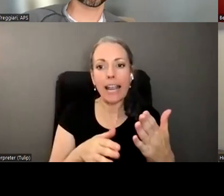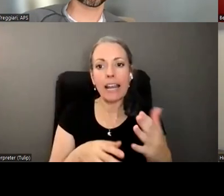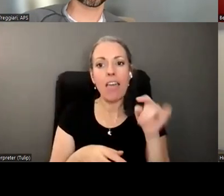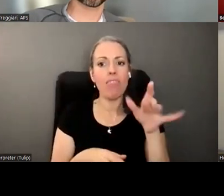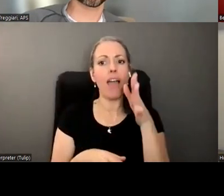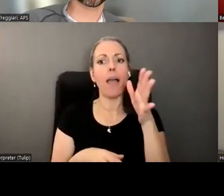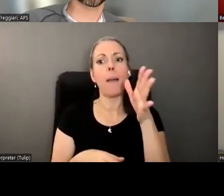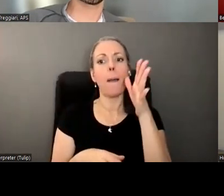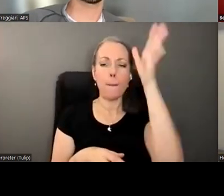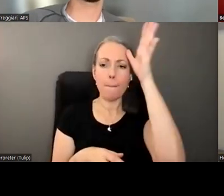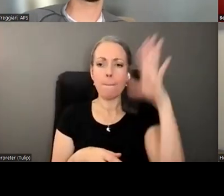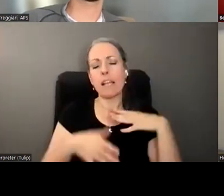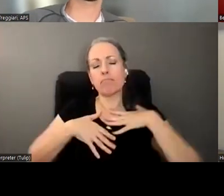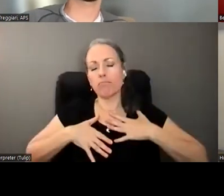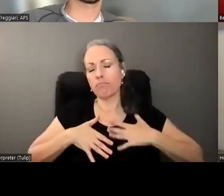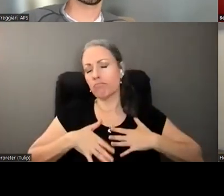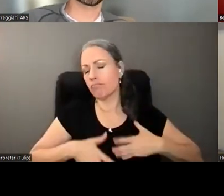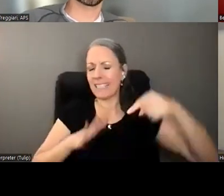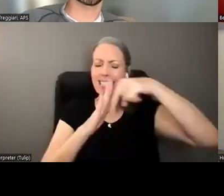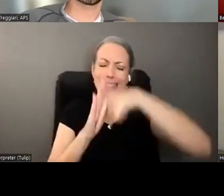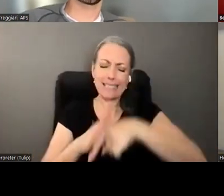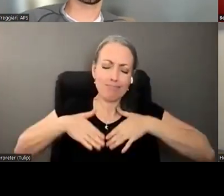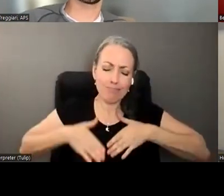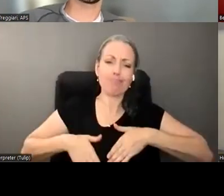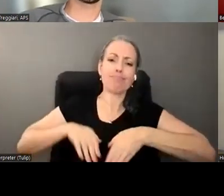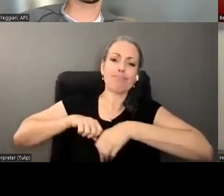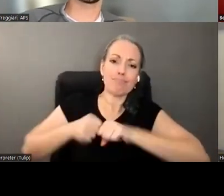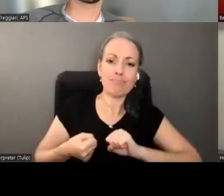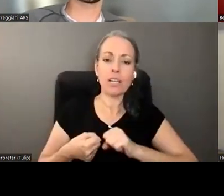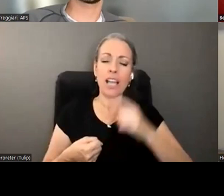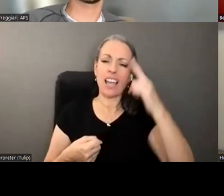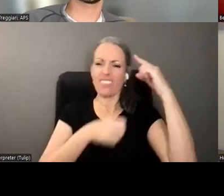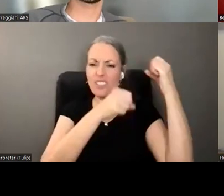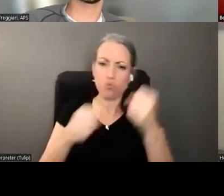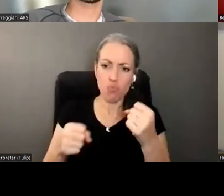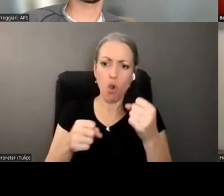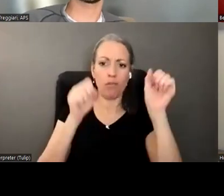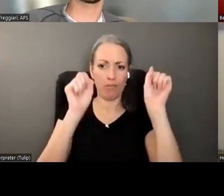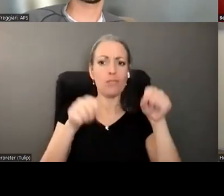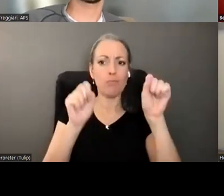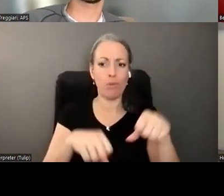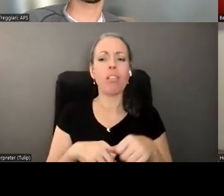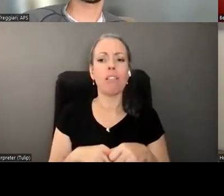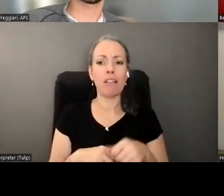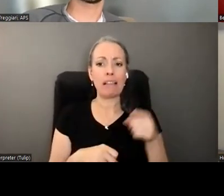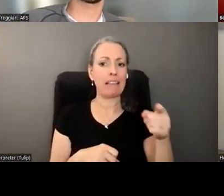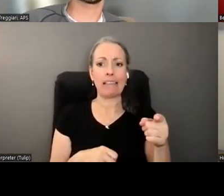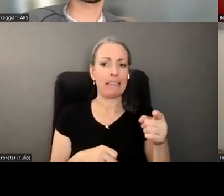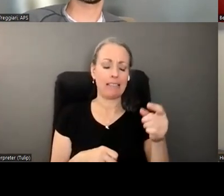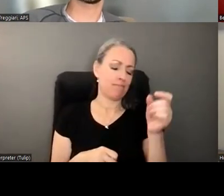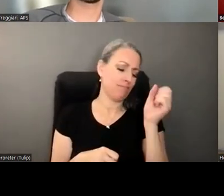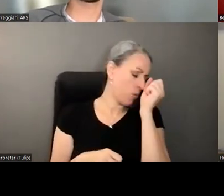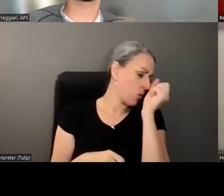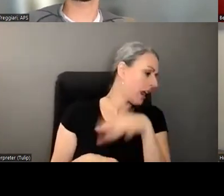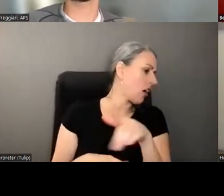deeply depressed by that and um I think there's a very strong probability that he just doesn't care whatever he wears